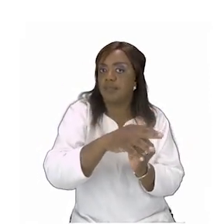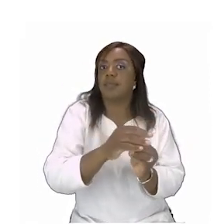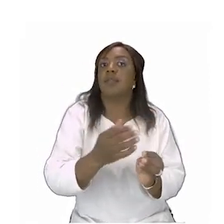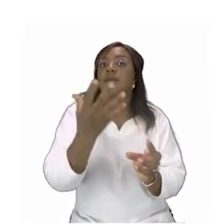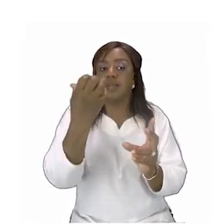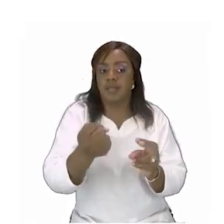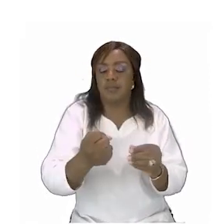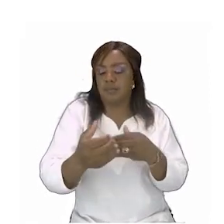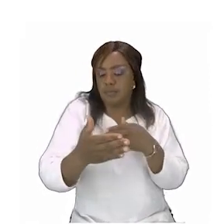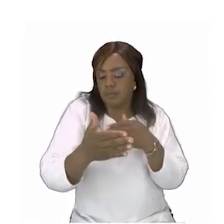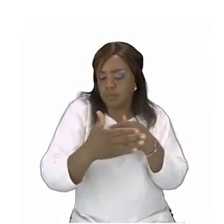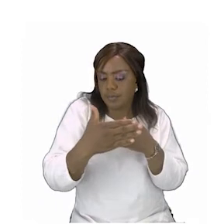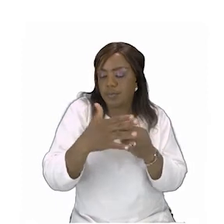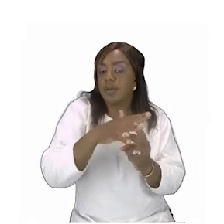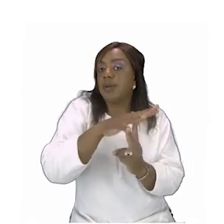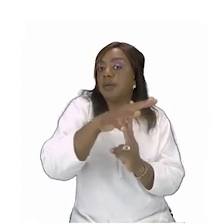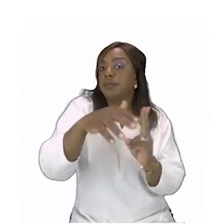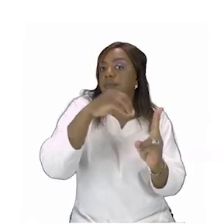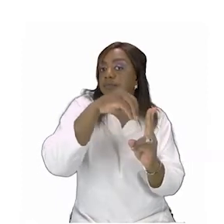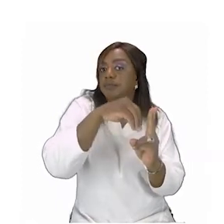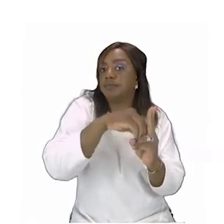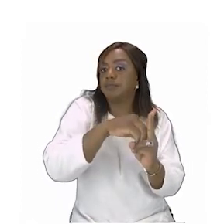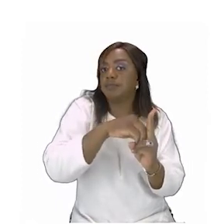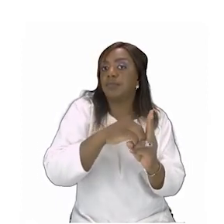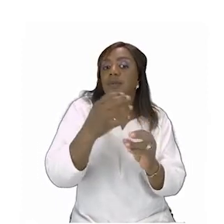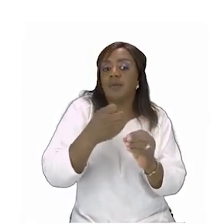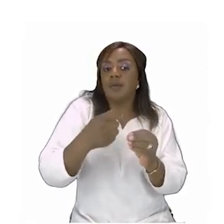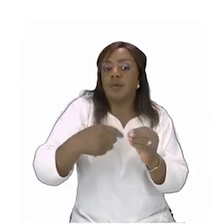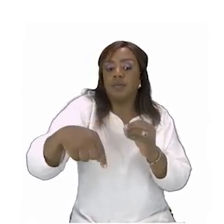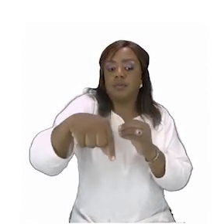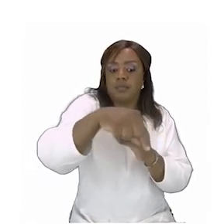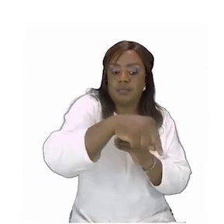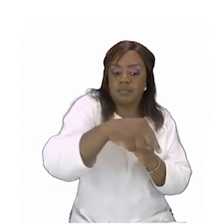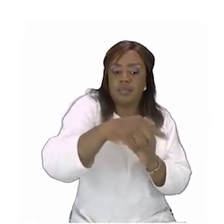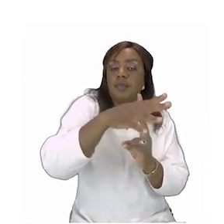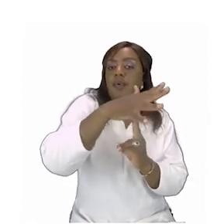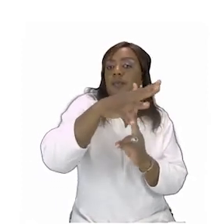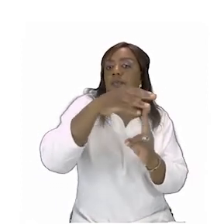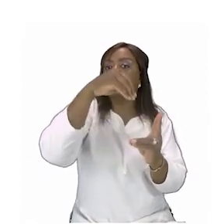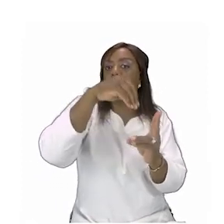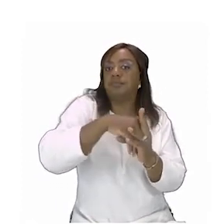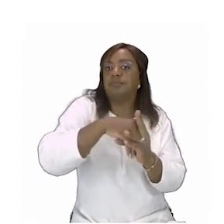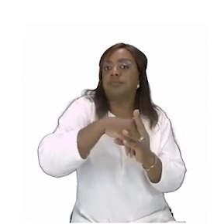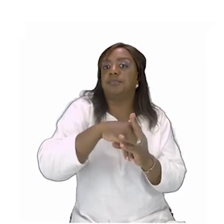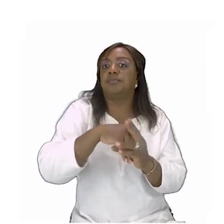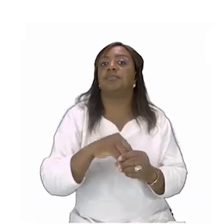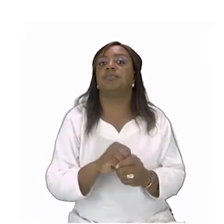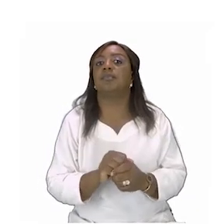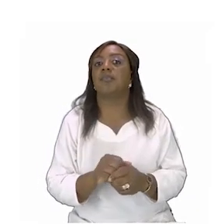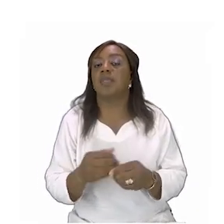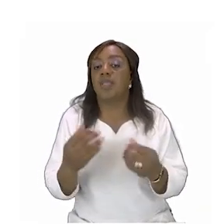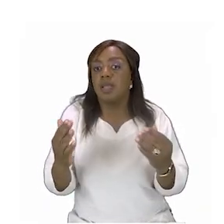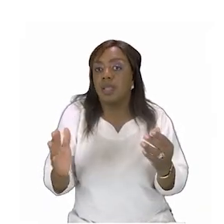family members and extended family members now i am going to help you